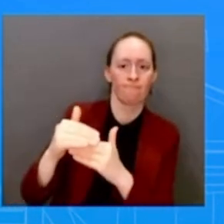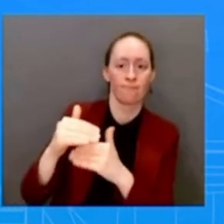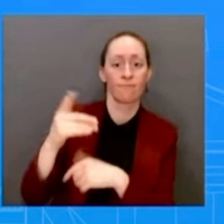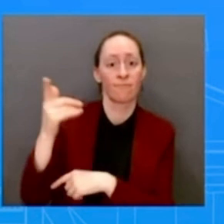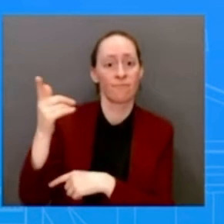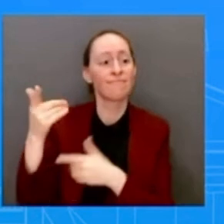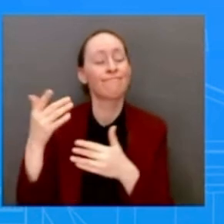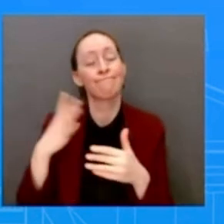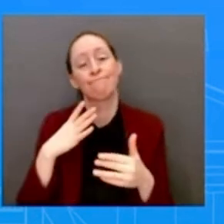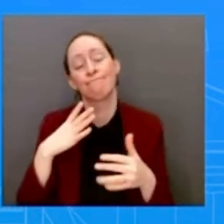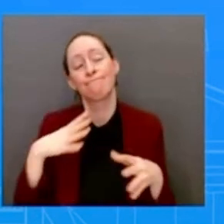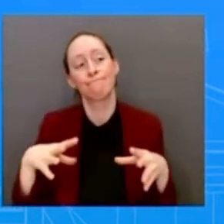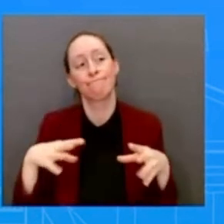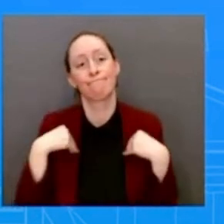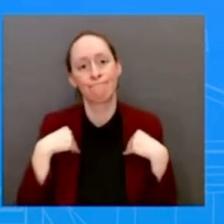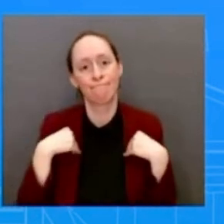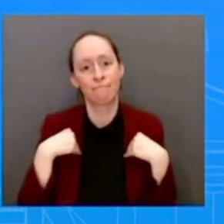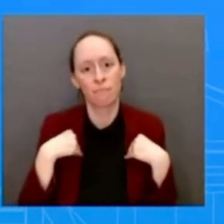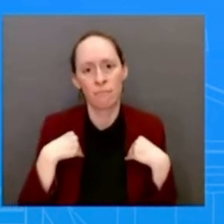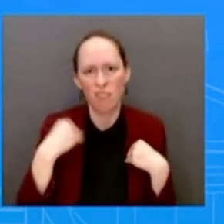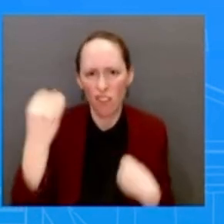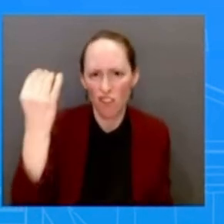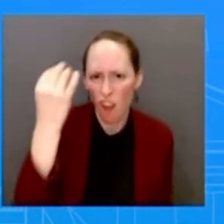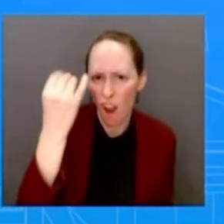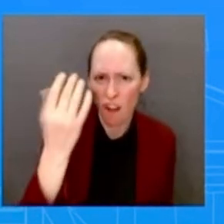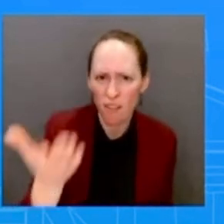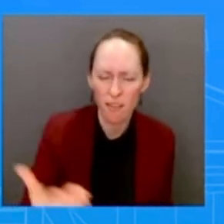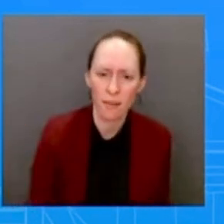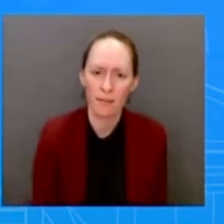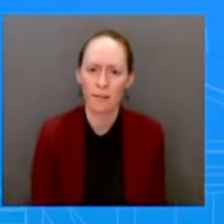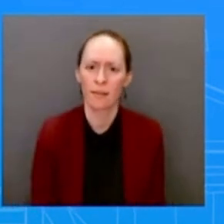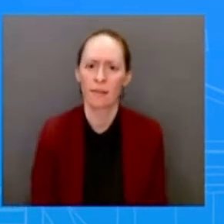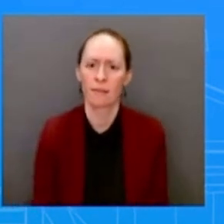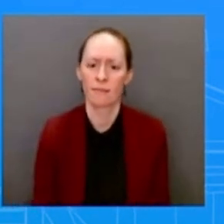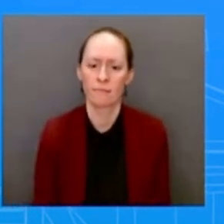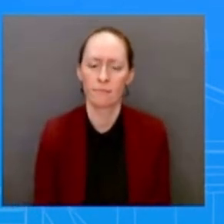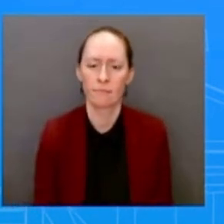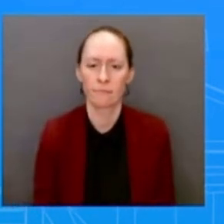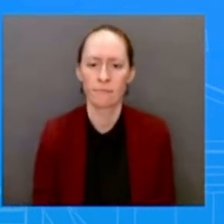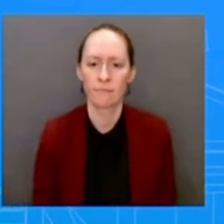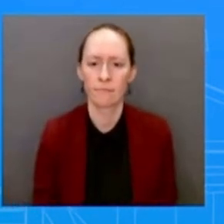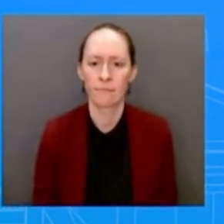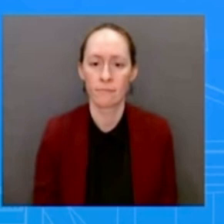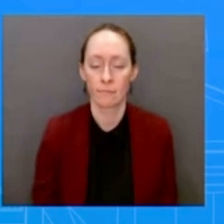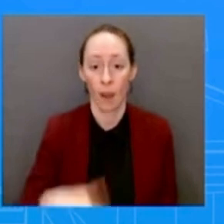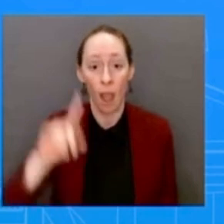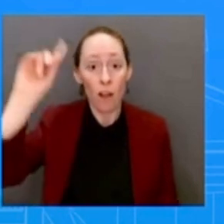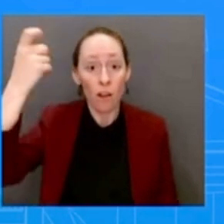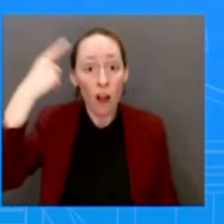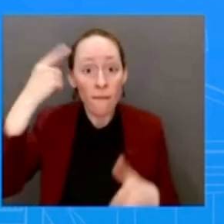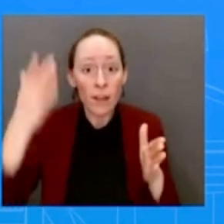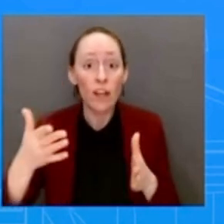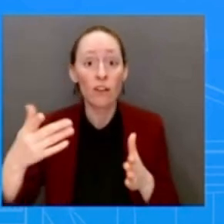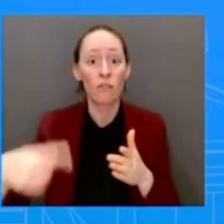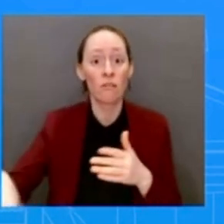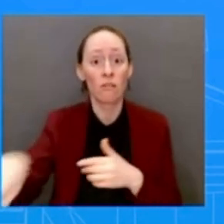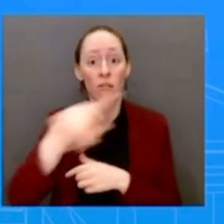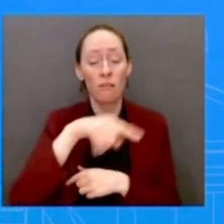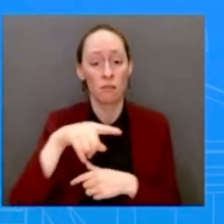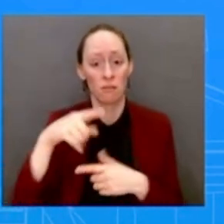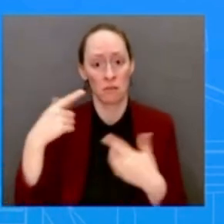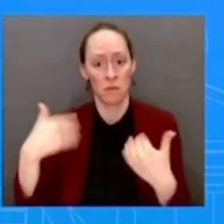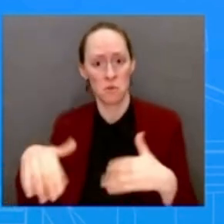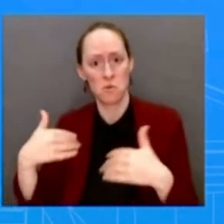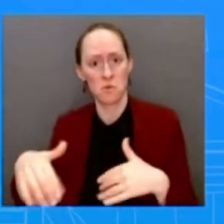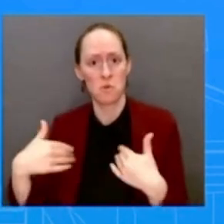provide women with access to safe, effective, and FDA-approved medication is dangerous and just unacceptable. We've said